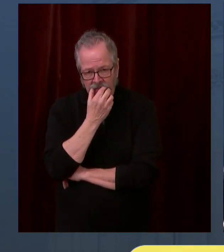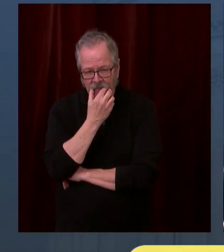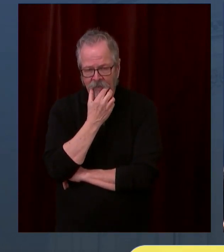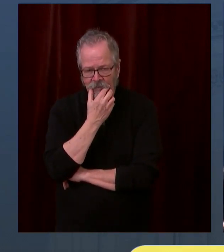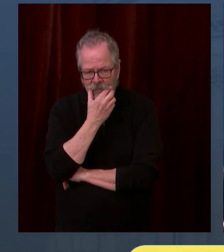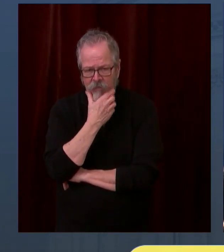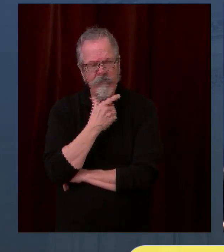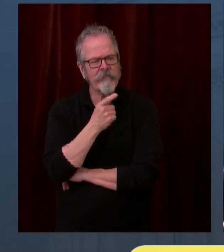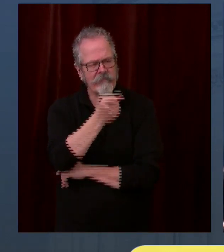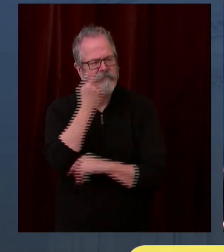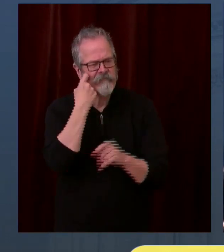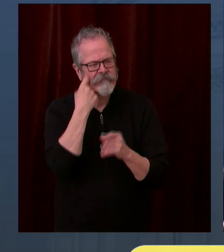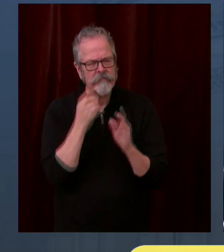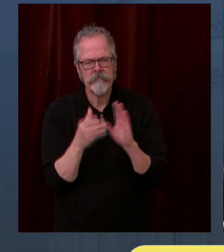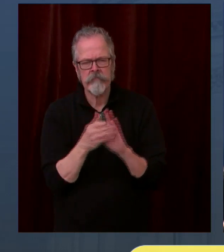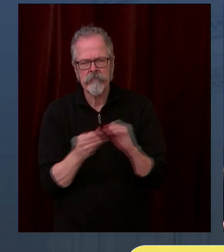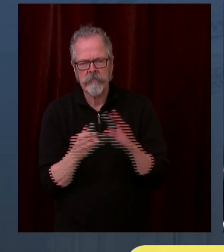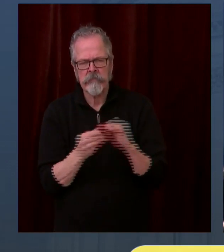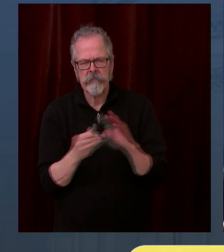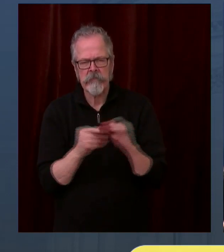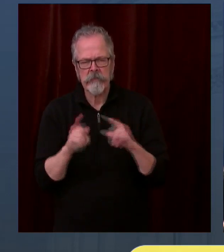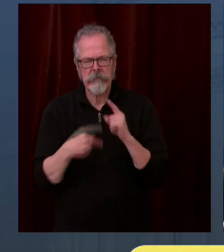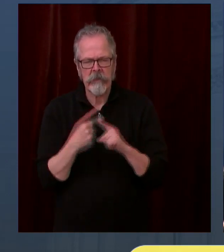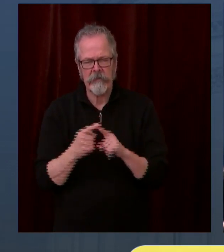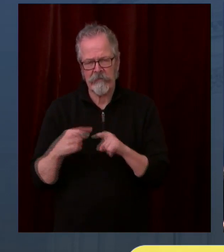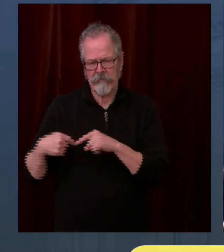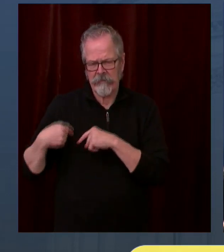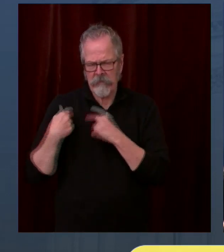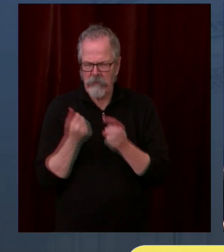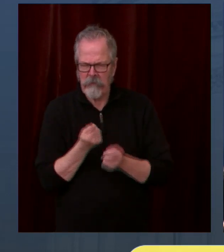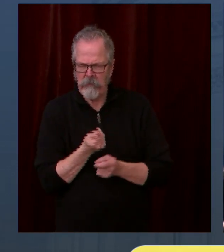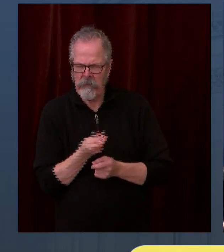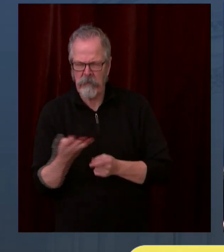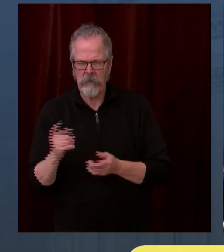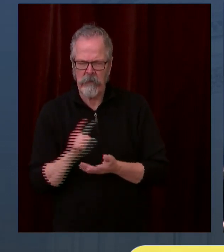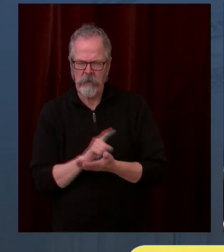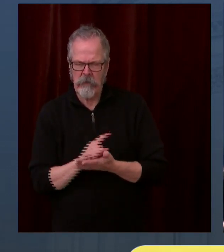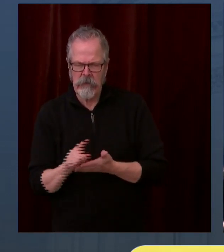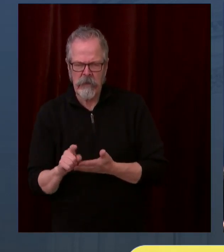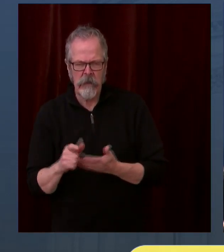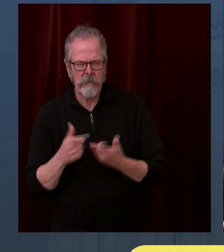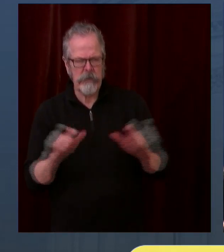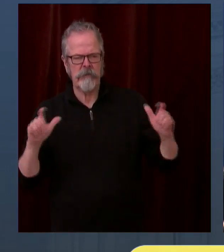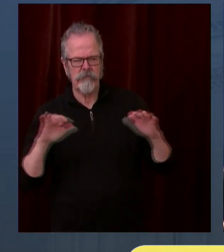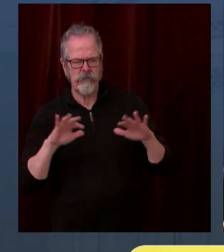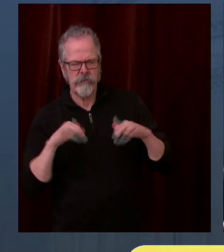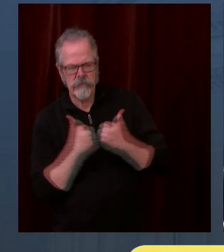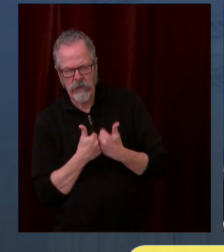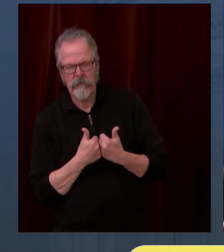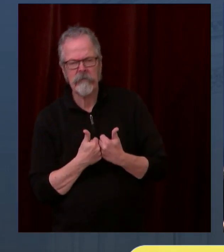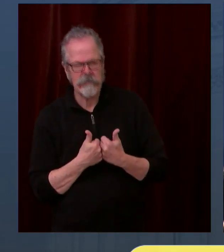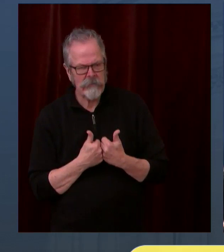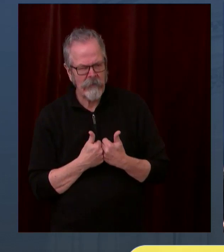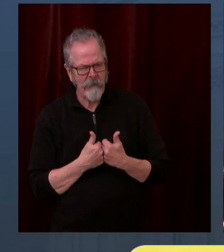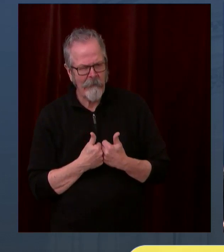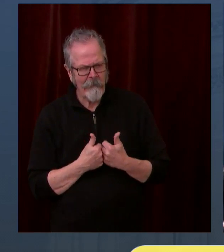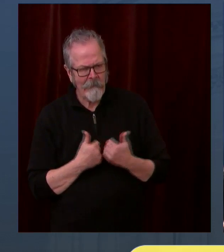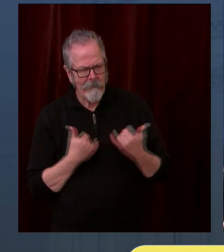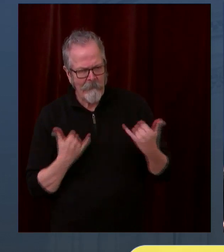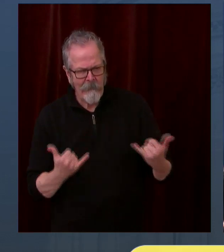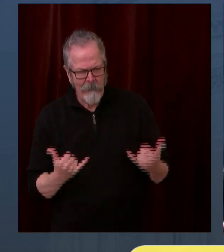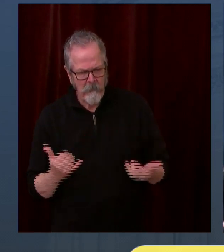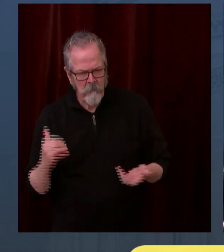people's arms. I'm unclear on exactly what these partners will be doing to solve those